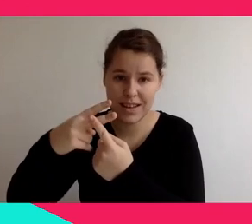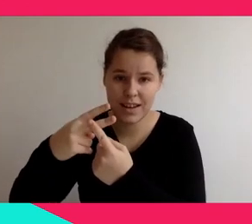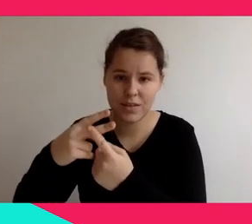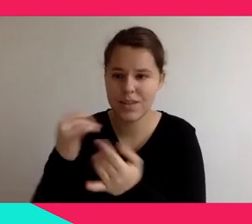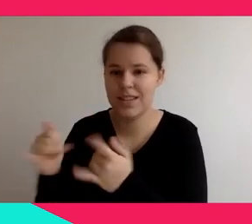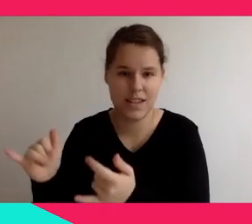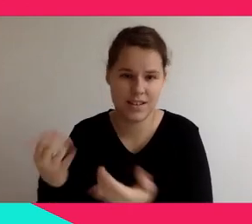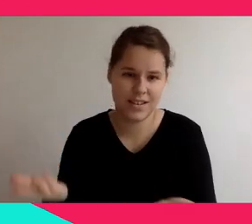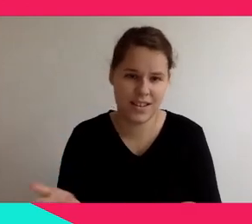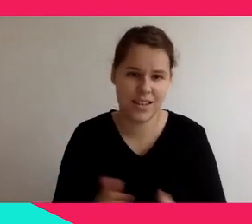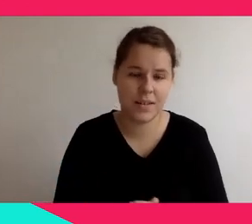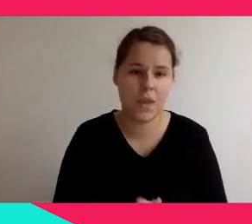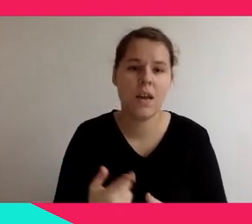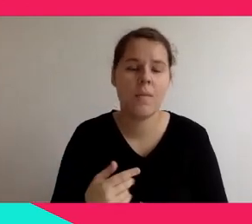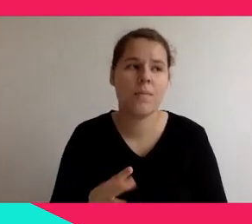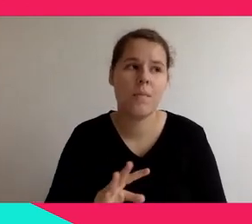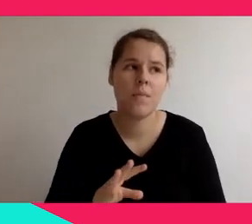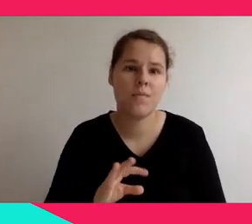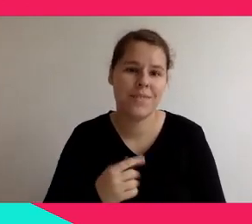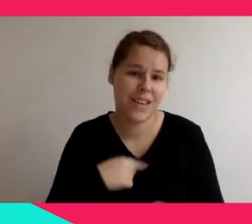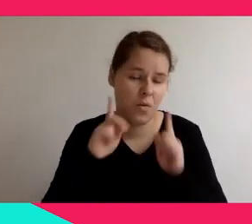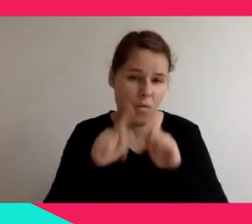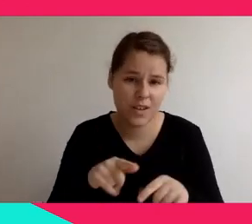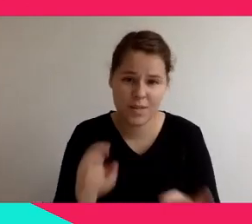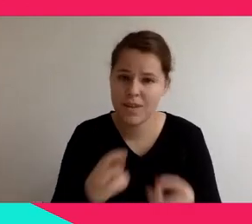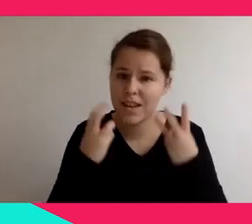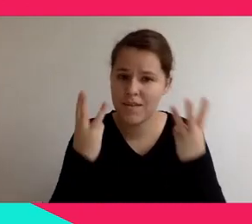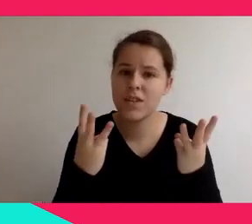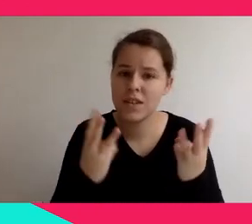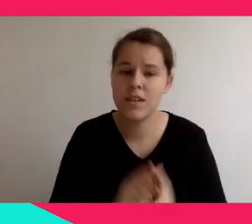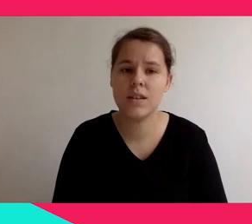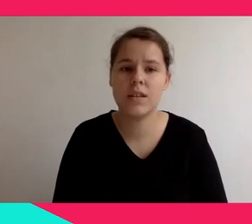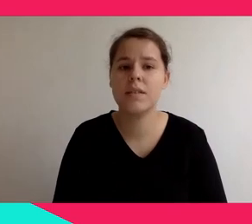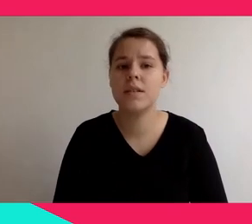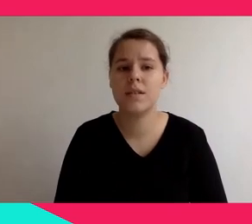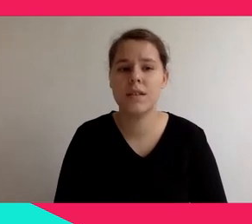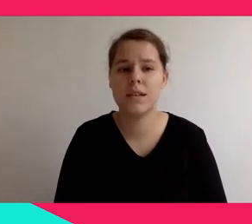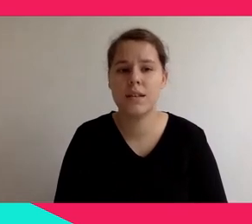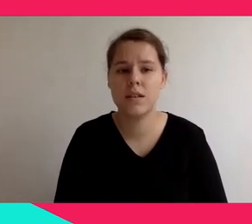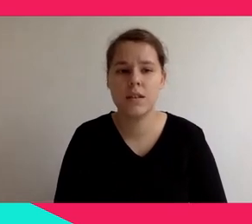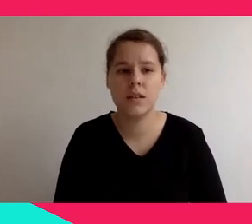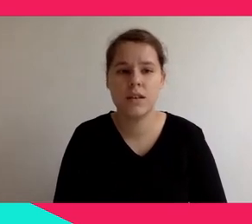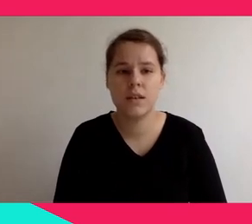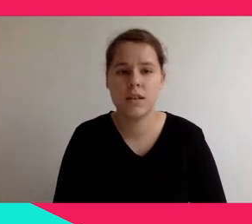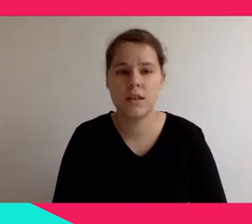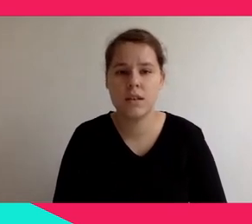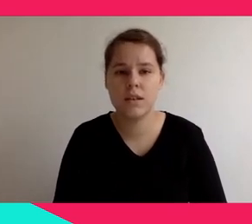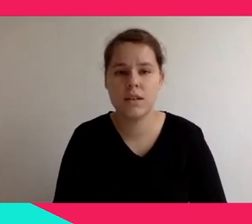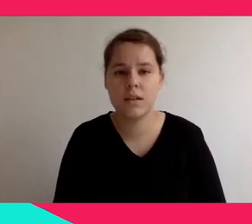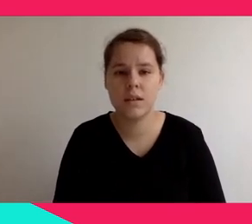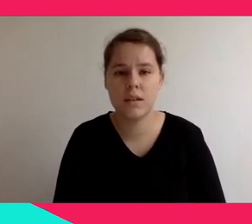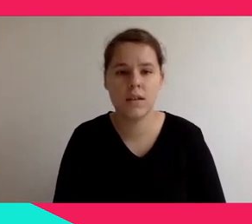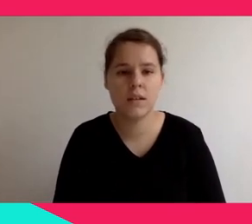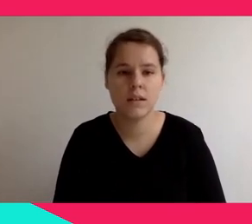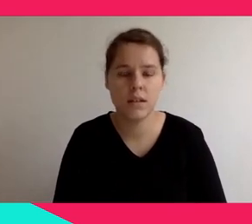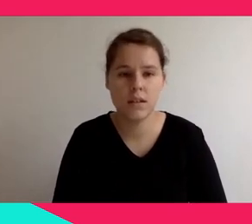to to the immersion is with you really to act naturally